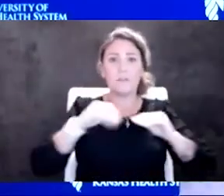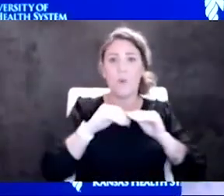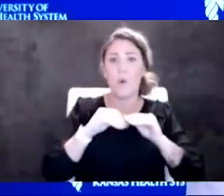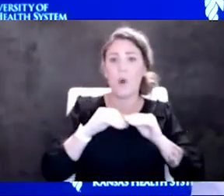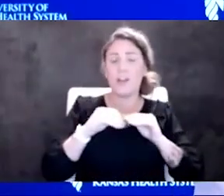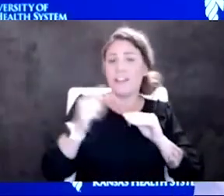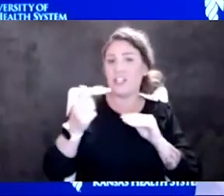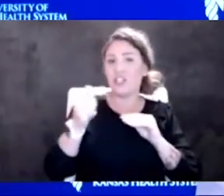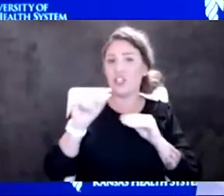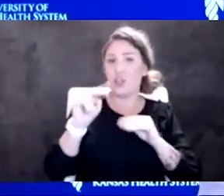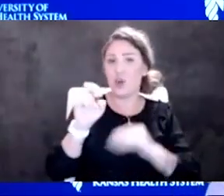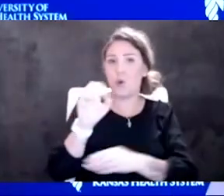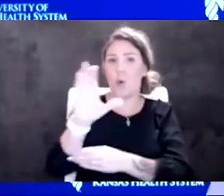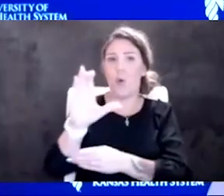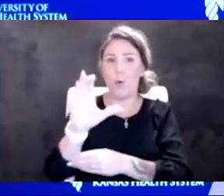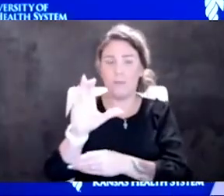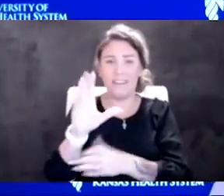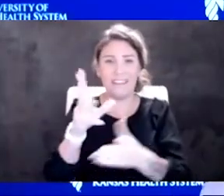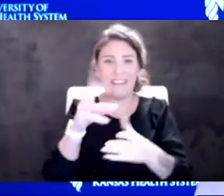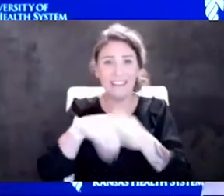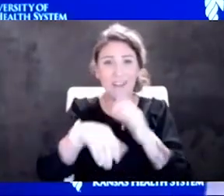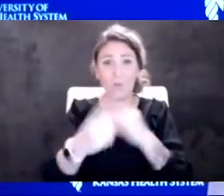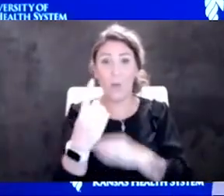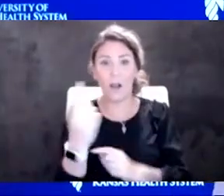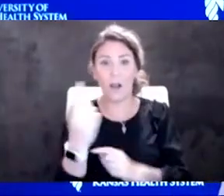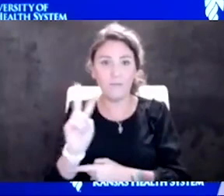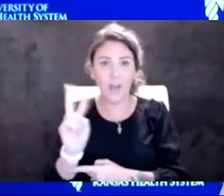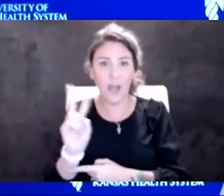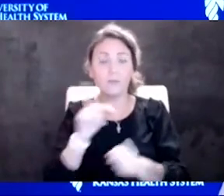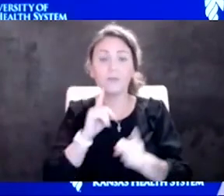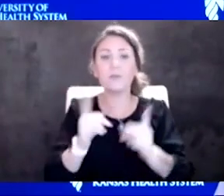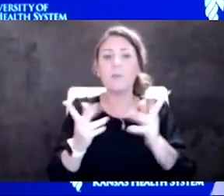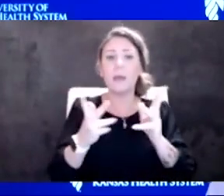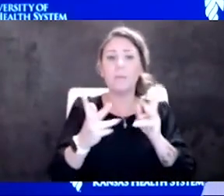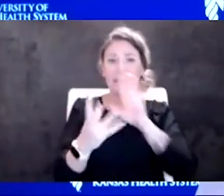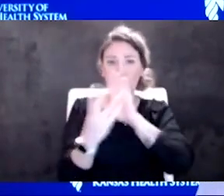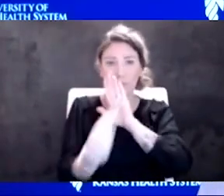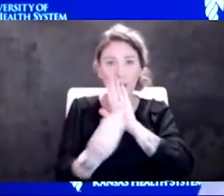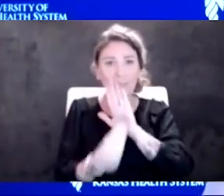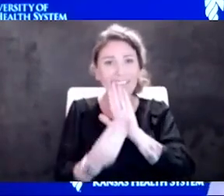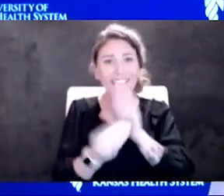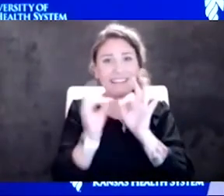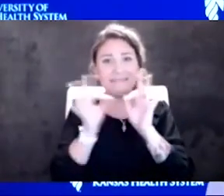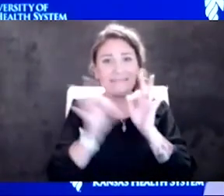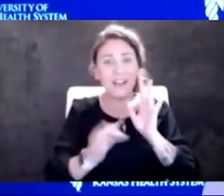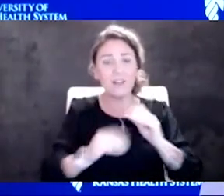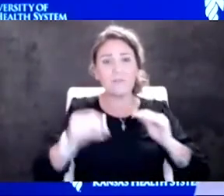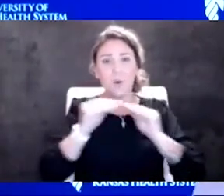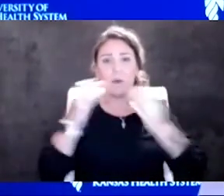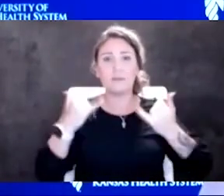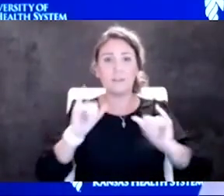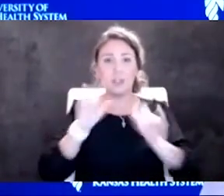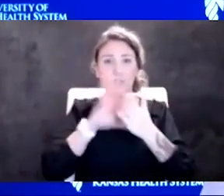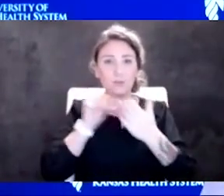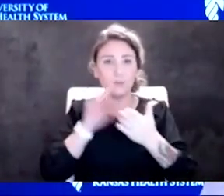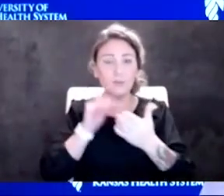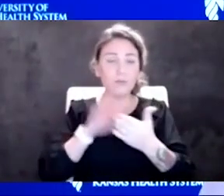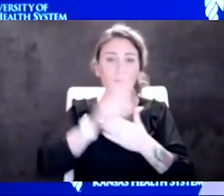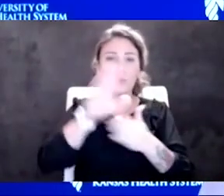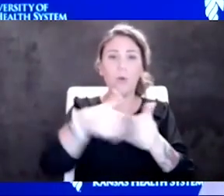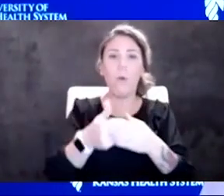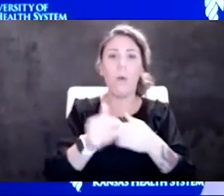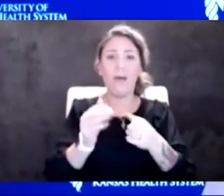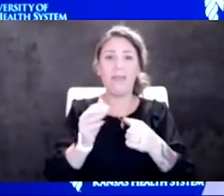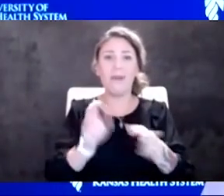there into one virus. So you maybe are replicating more. I think we are still learning out about those biological and